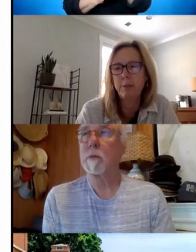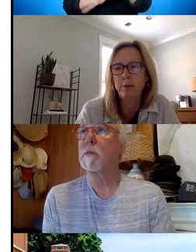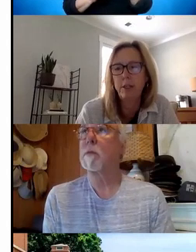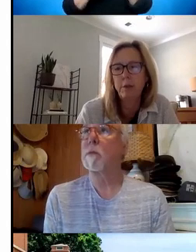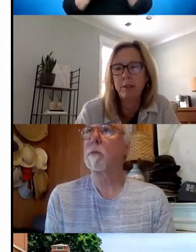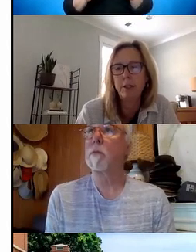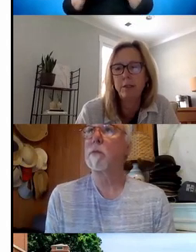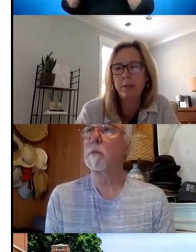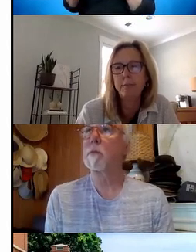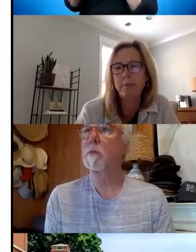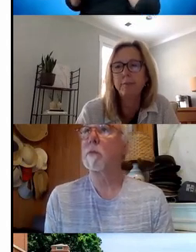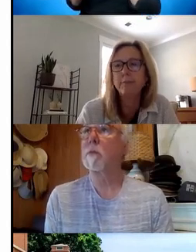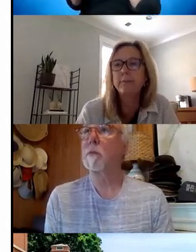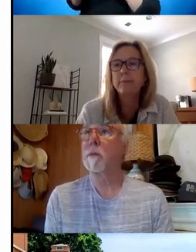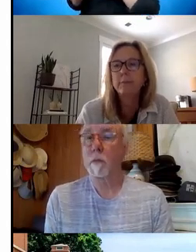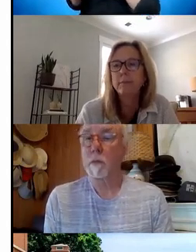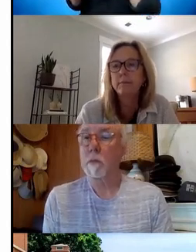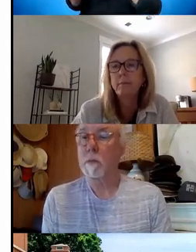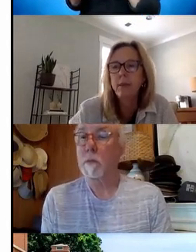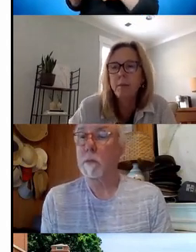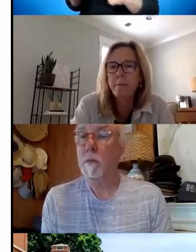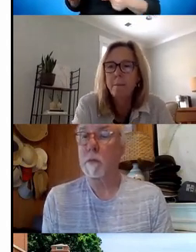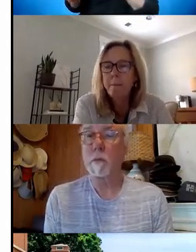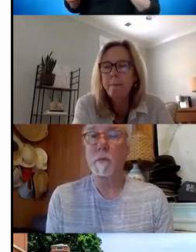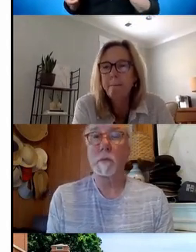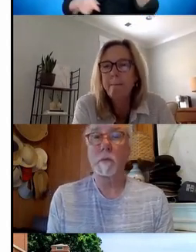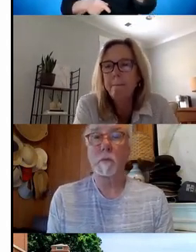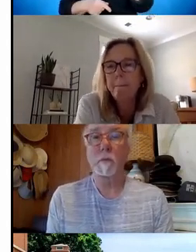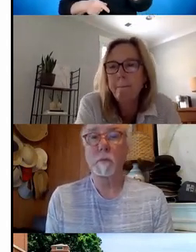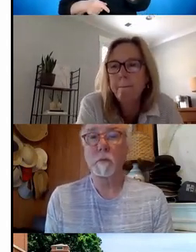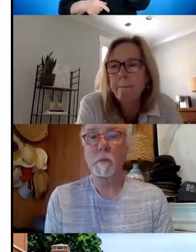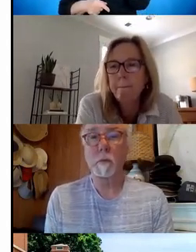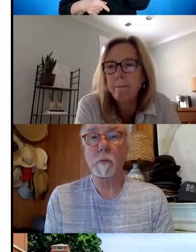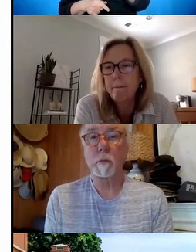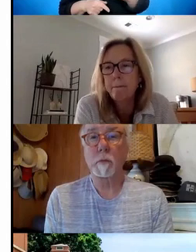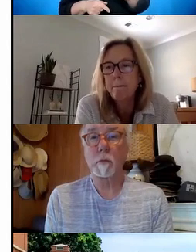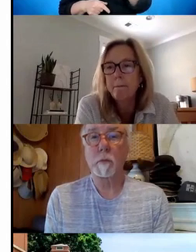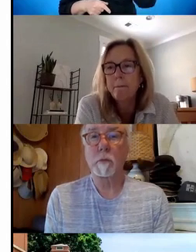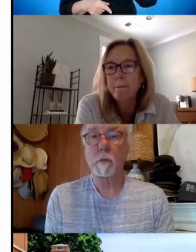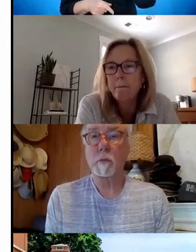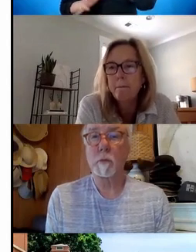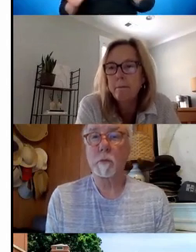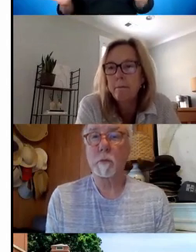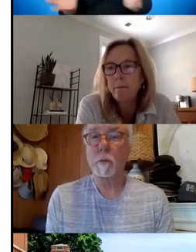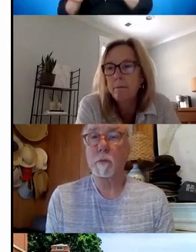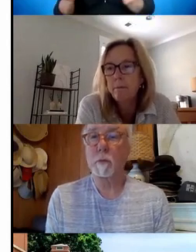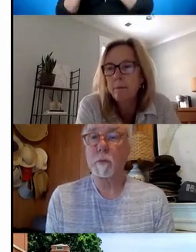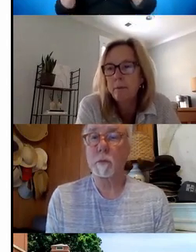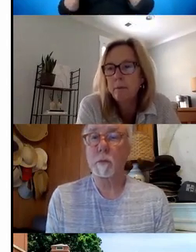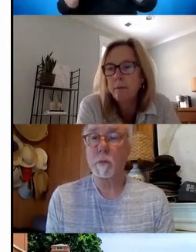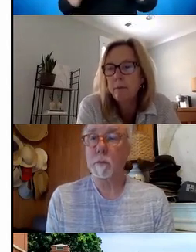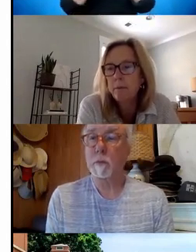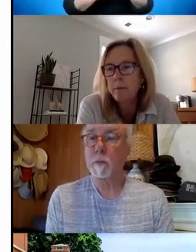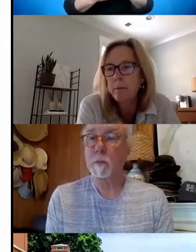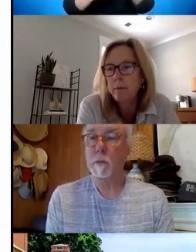in terms of what you would suggest? Sure. So in Iowa, we actually encourage providing copies of the local school plans to parents